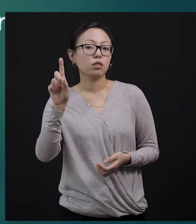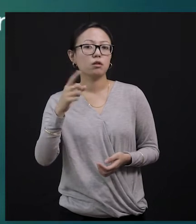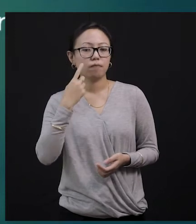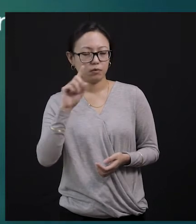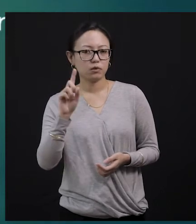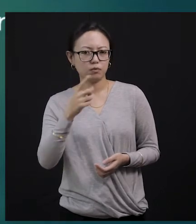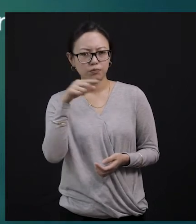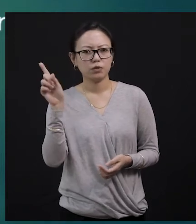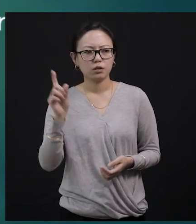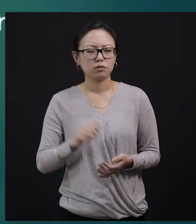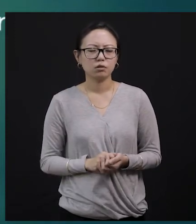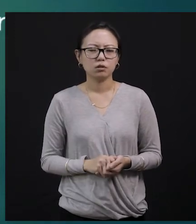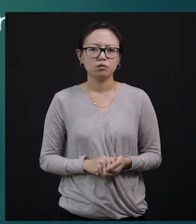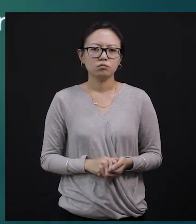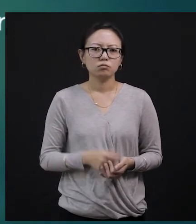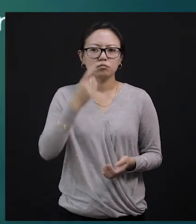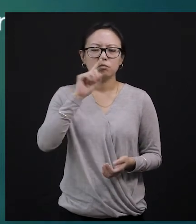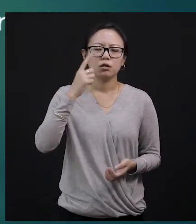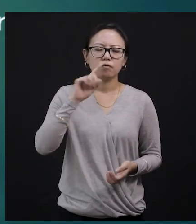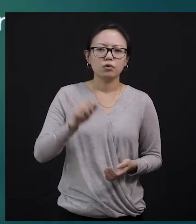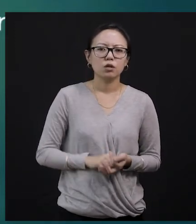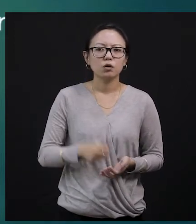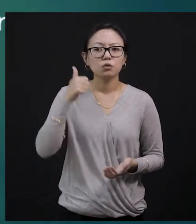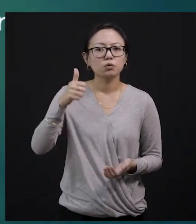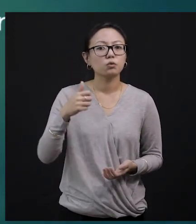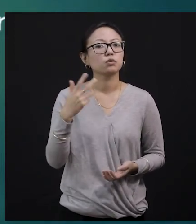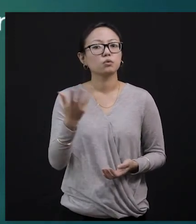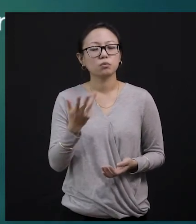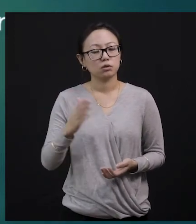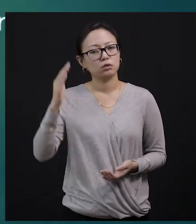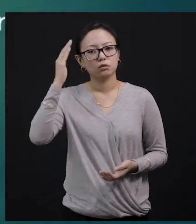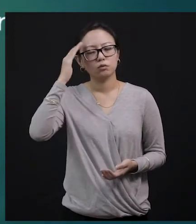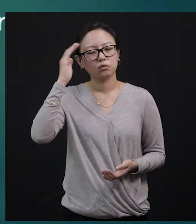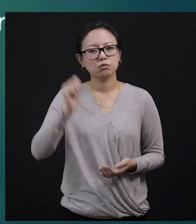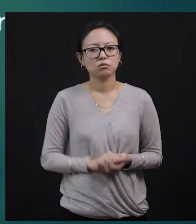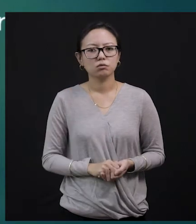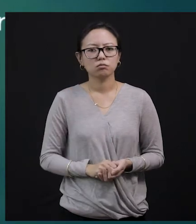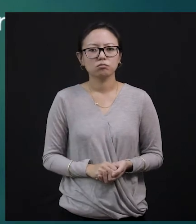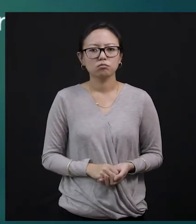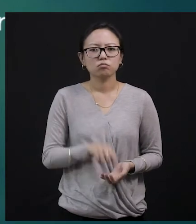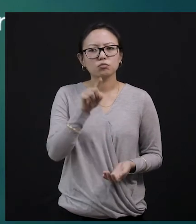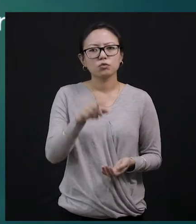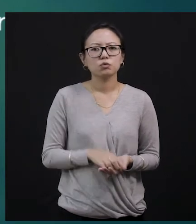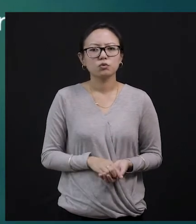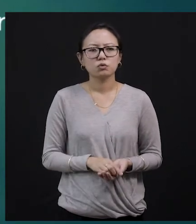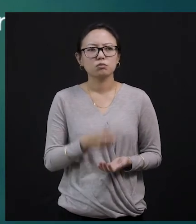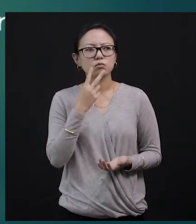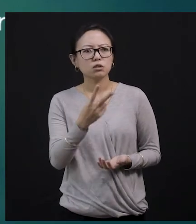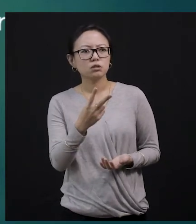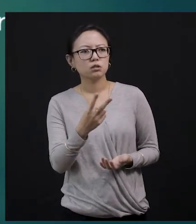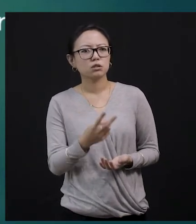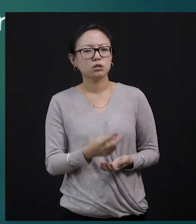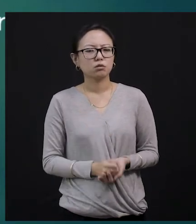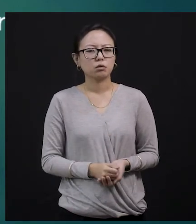our elders and our parents. They know what is good for us. We may like everything. We may see the things around us and might want to buy everything that